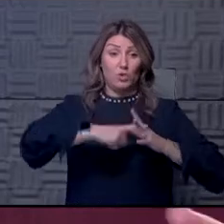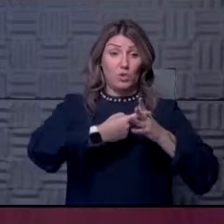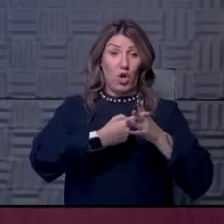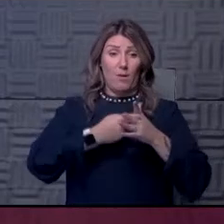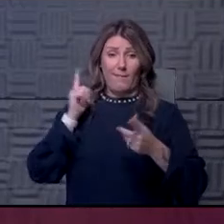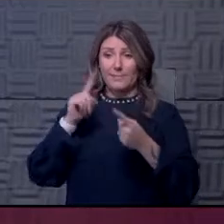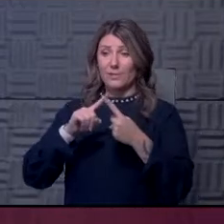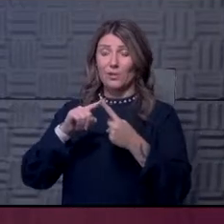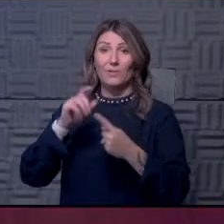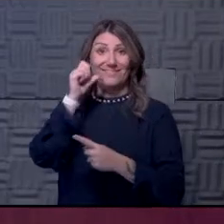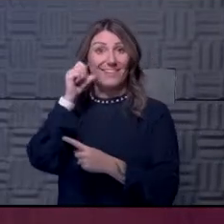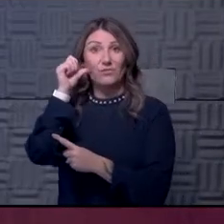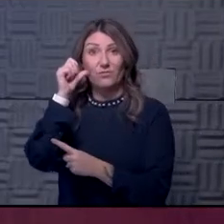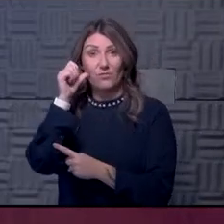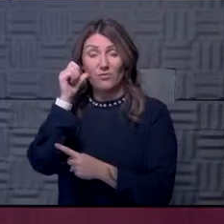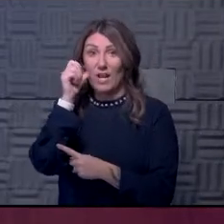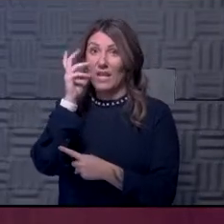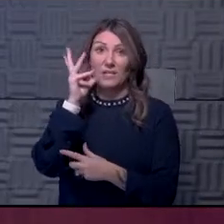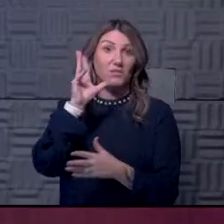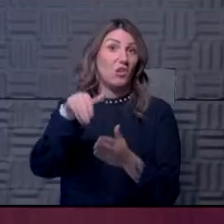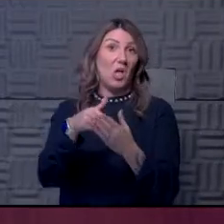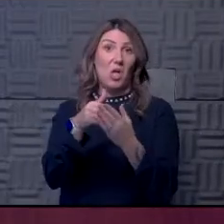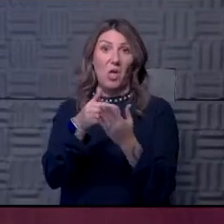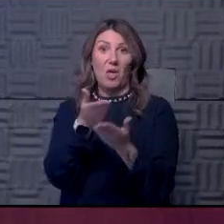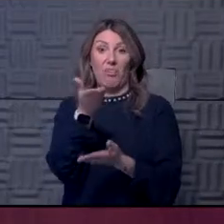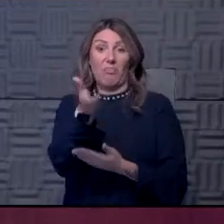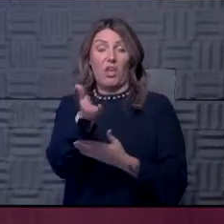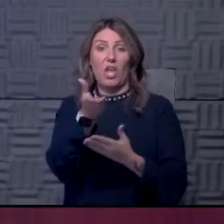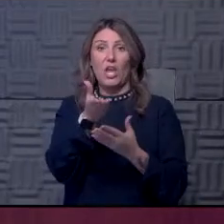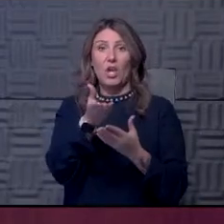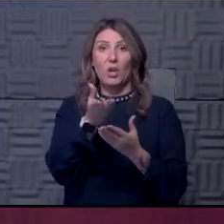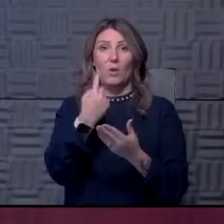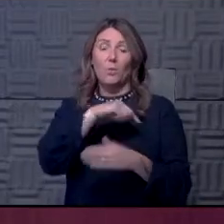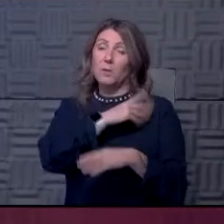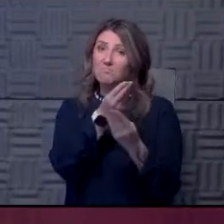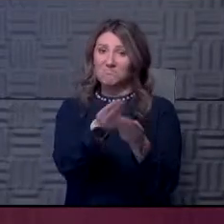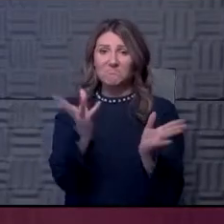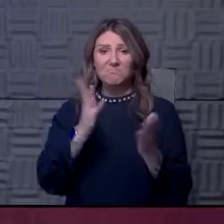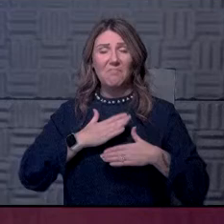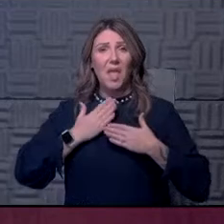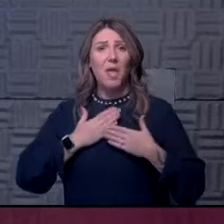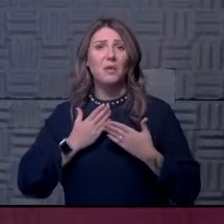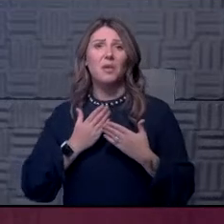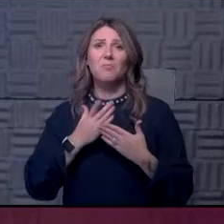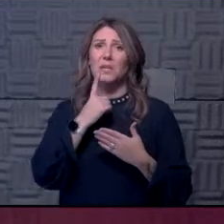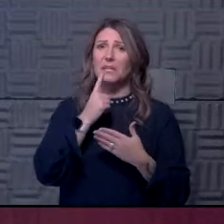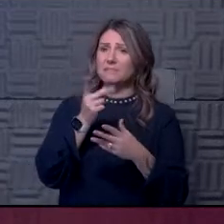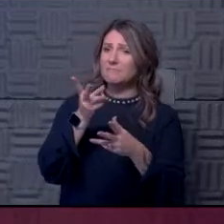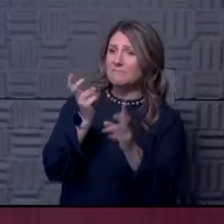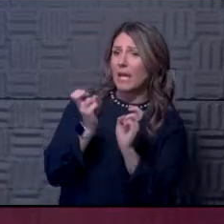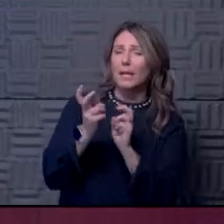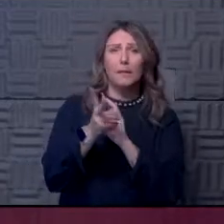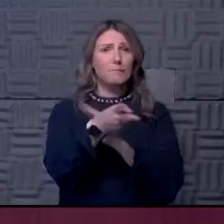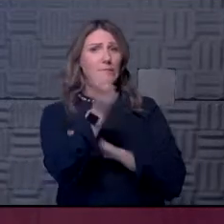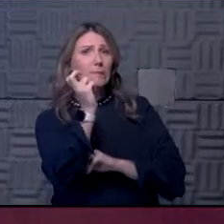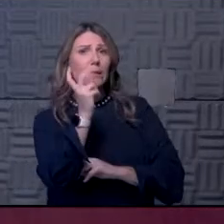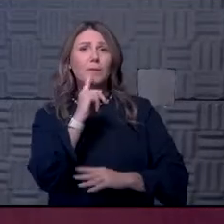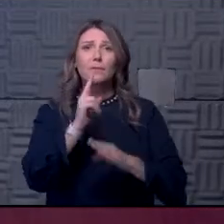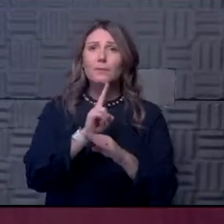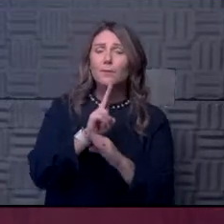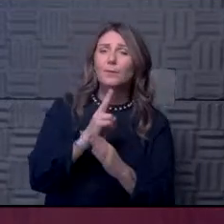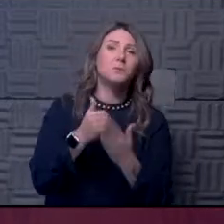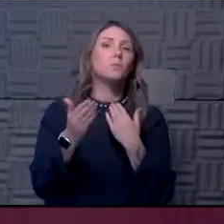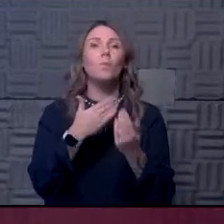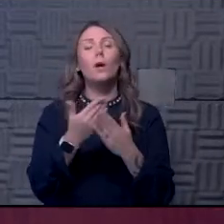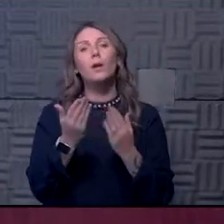yesterday. Um, so it's all out there. we're, we're happy to share it, happy, feel free to take it, steal it, use it, uh, whatever